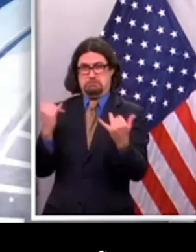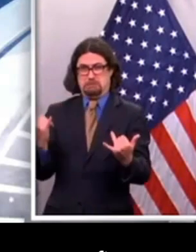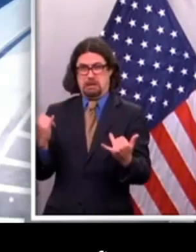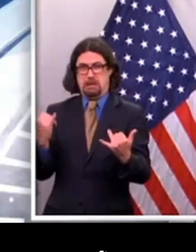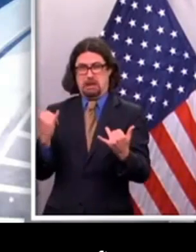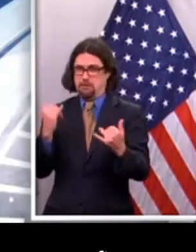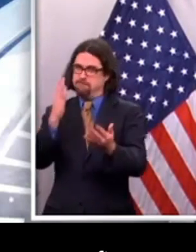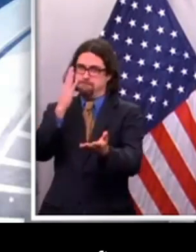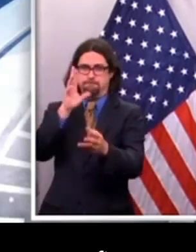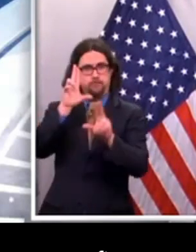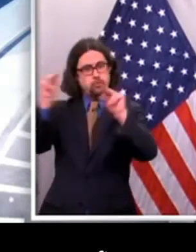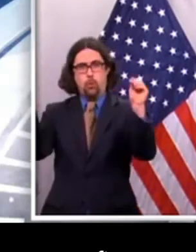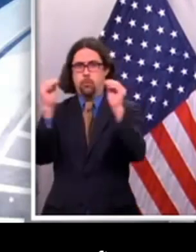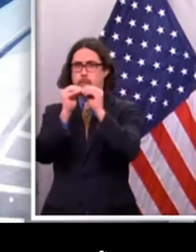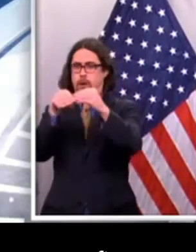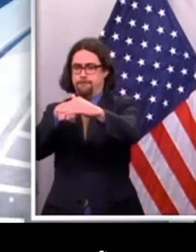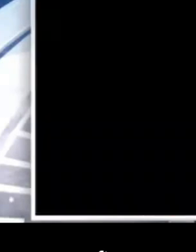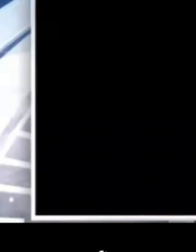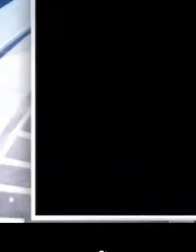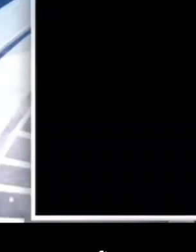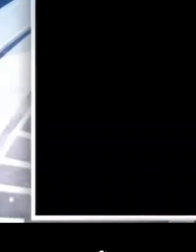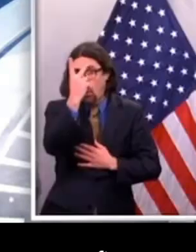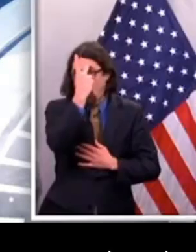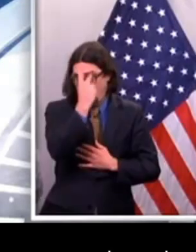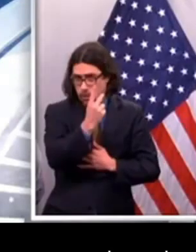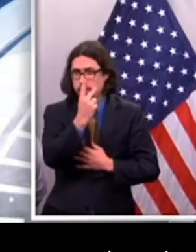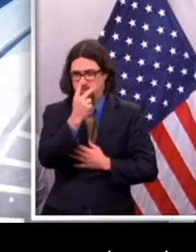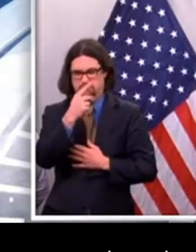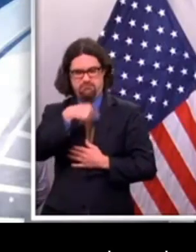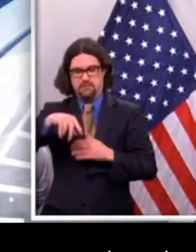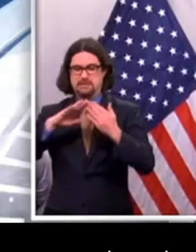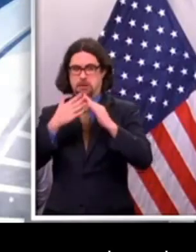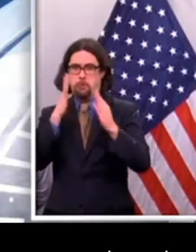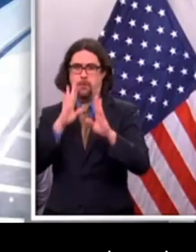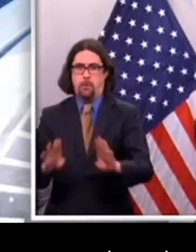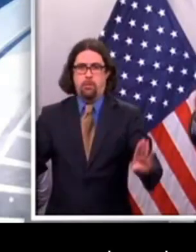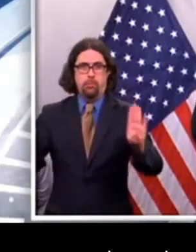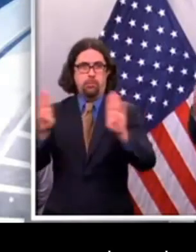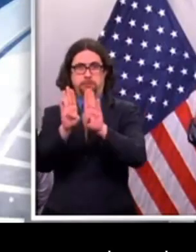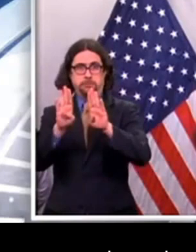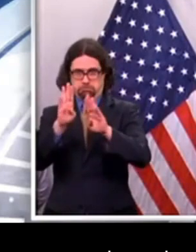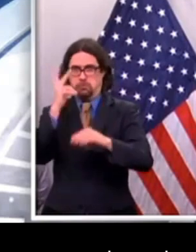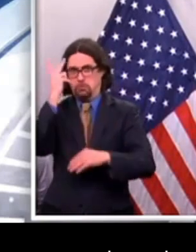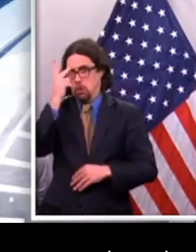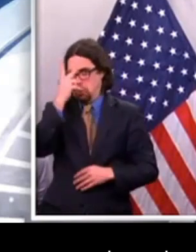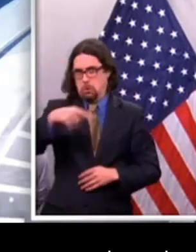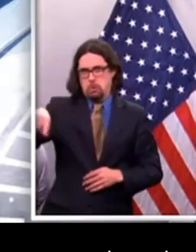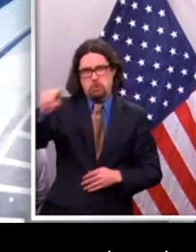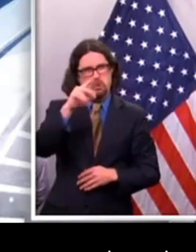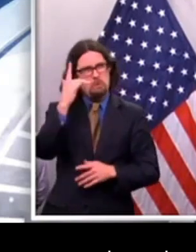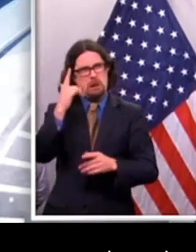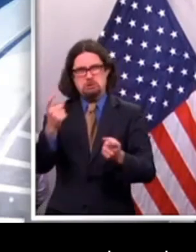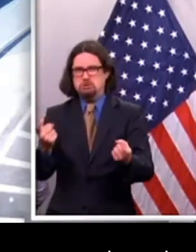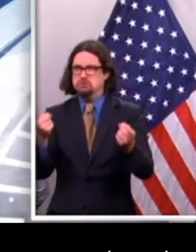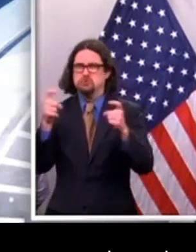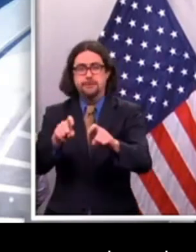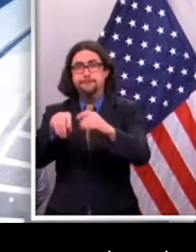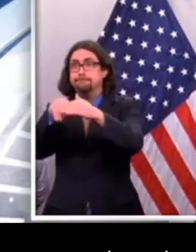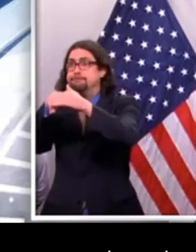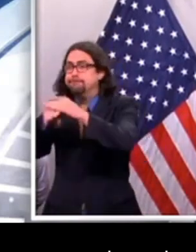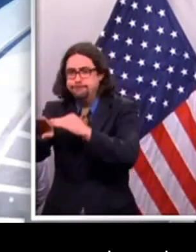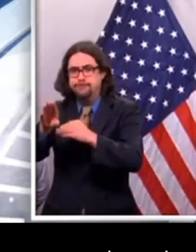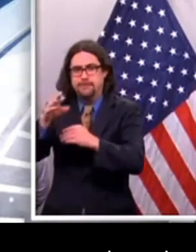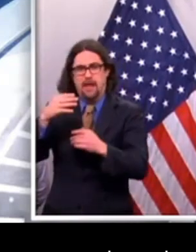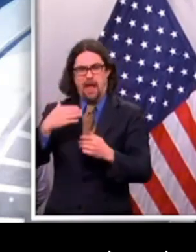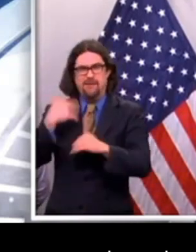the potential danger falling tree branches that can be very dangerous, especially as snow accumulates so rapidly. So from 6 p.m.